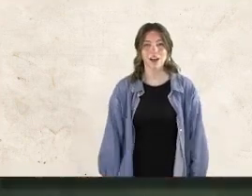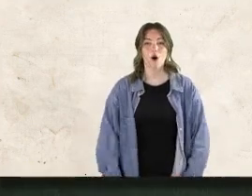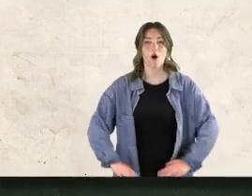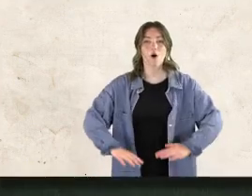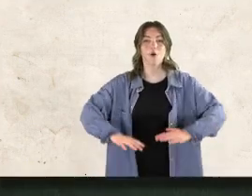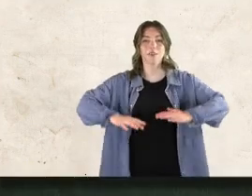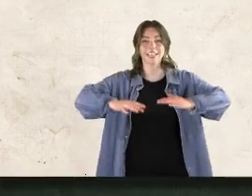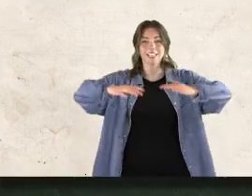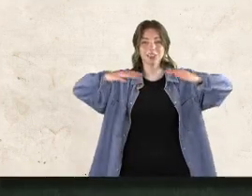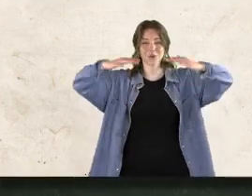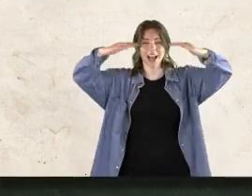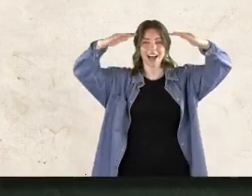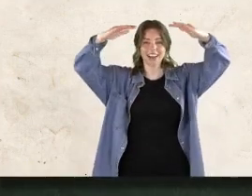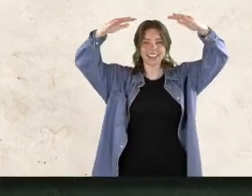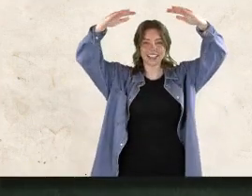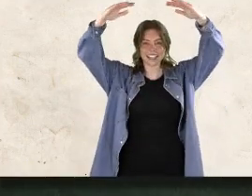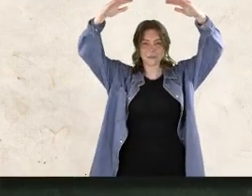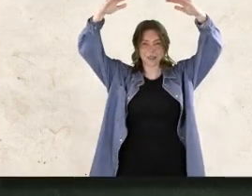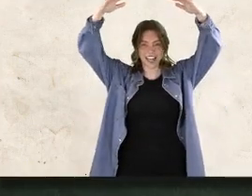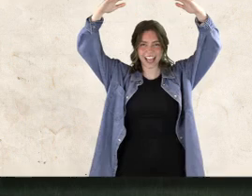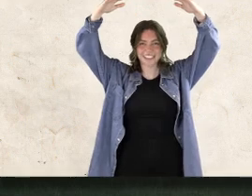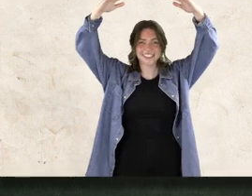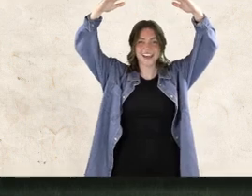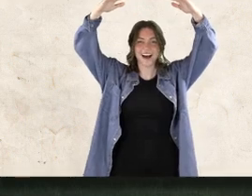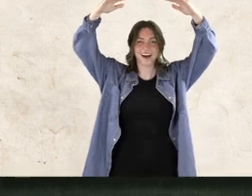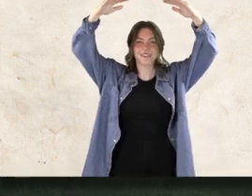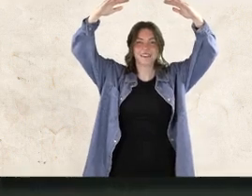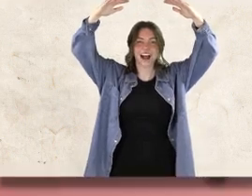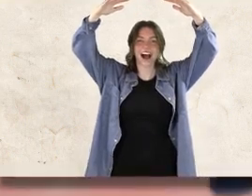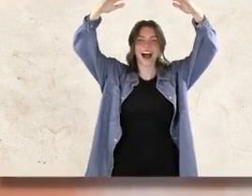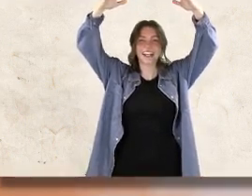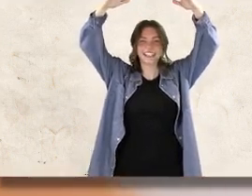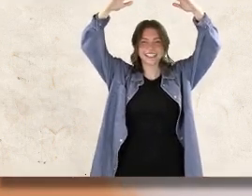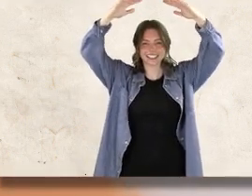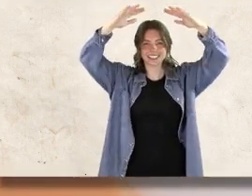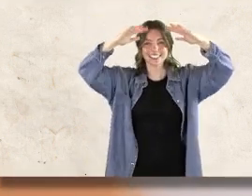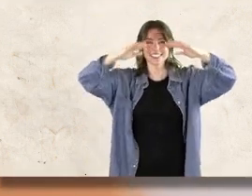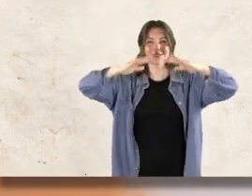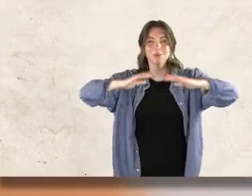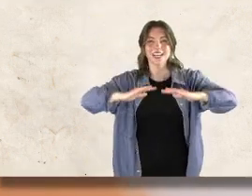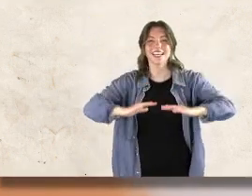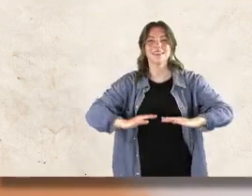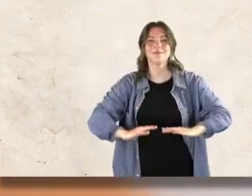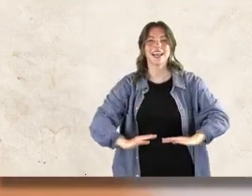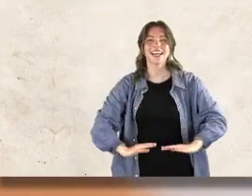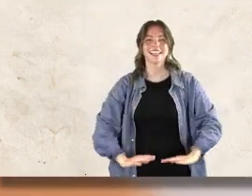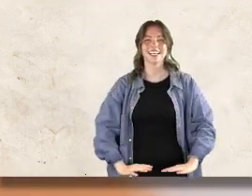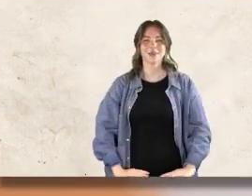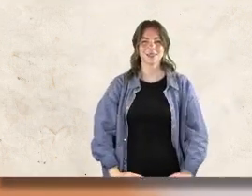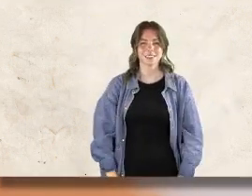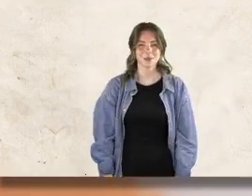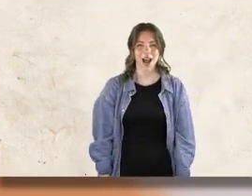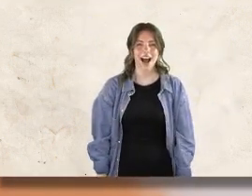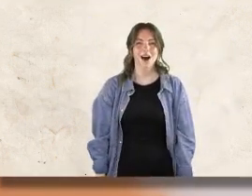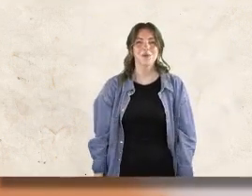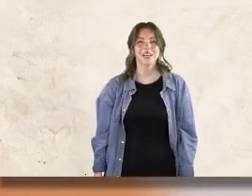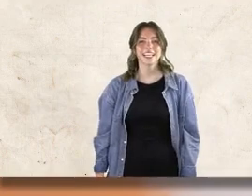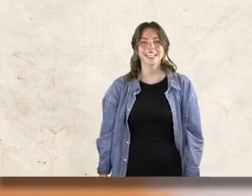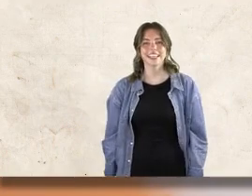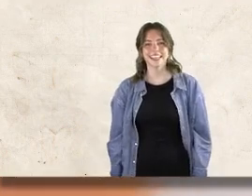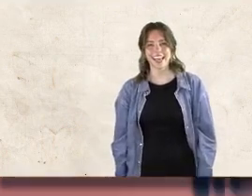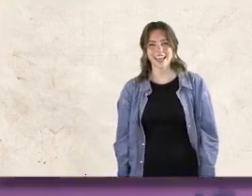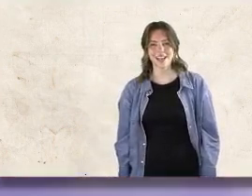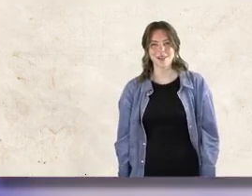Behold the dwelling place of God Is with men, He will dwell